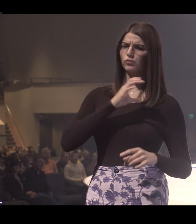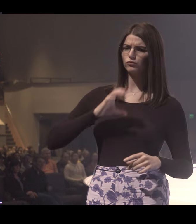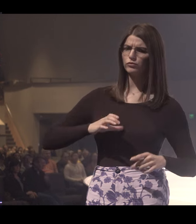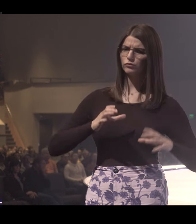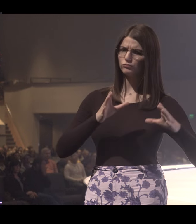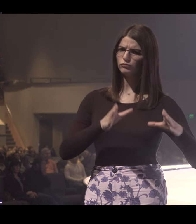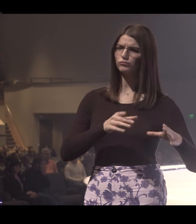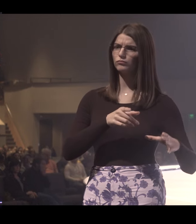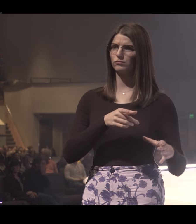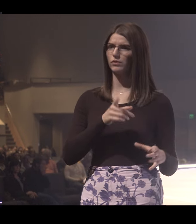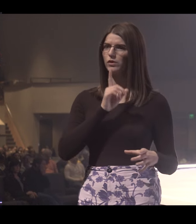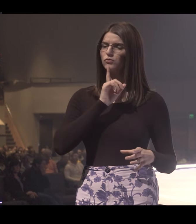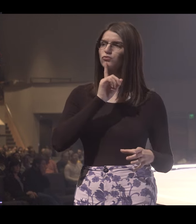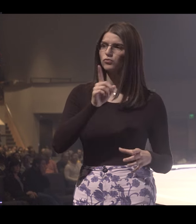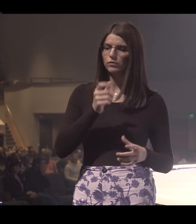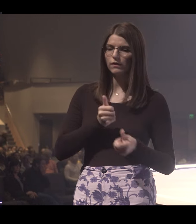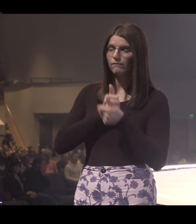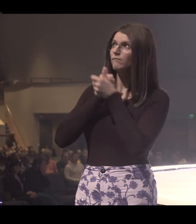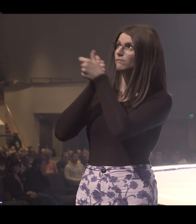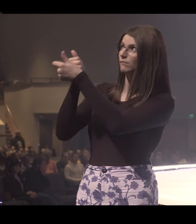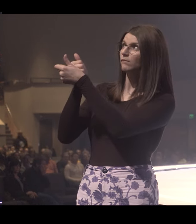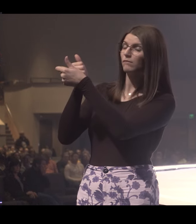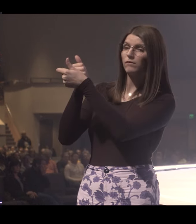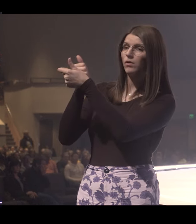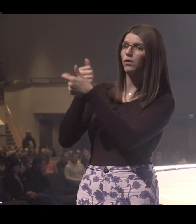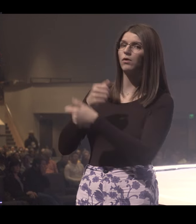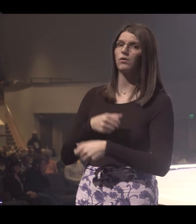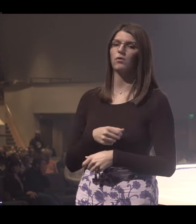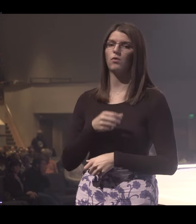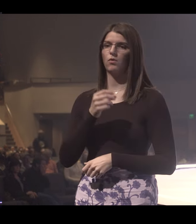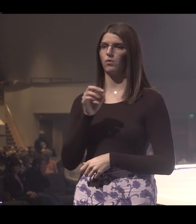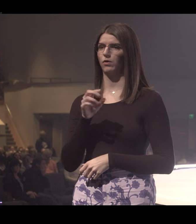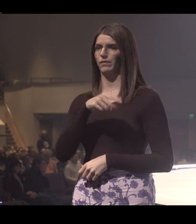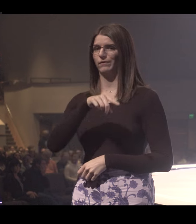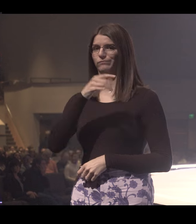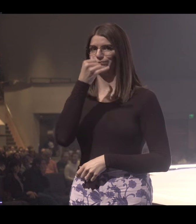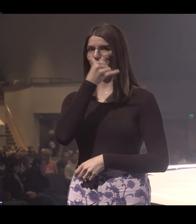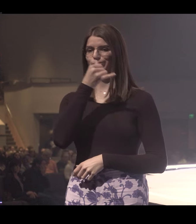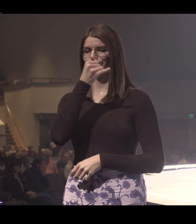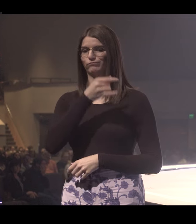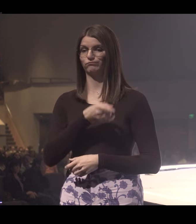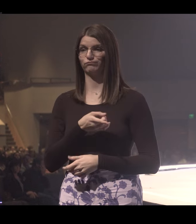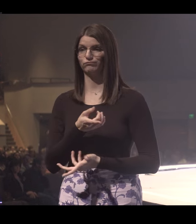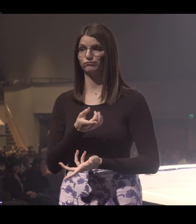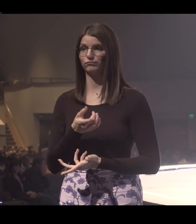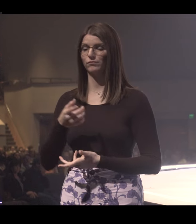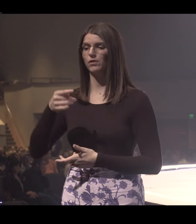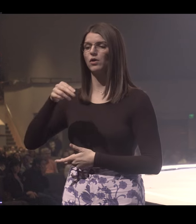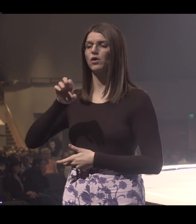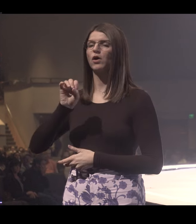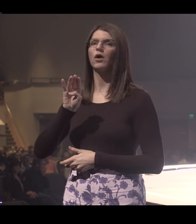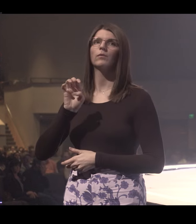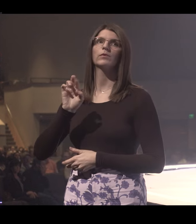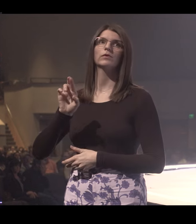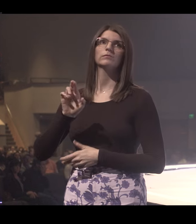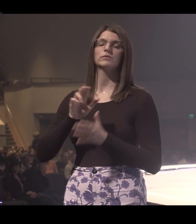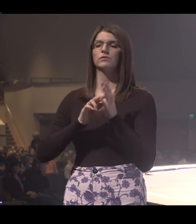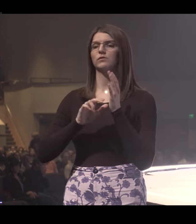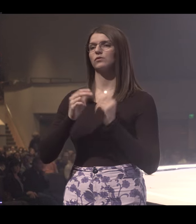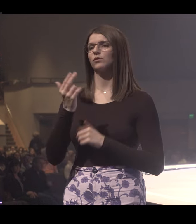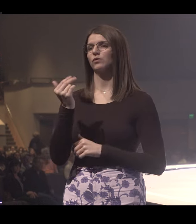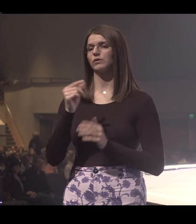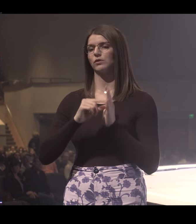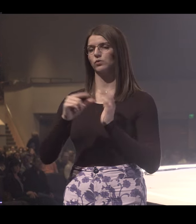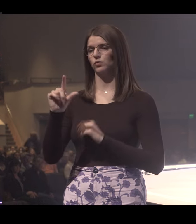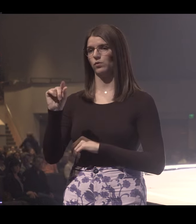Are your Christian friends truly living it out? Or are they fools? Proverbs 13, 20 says, We have to